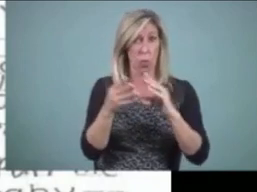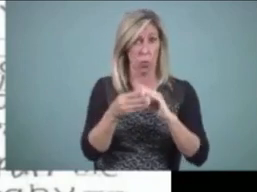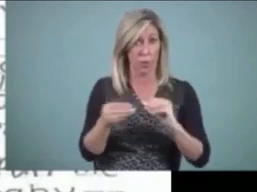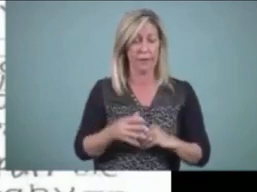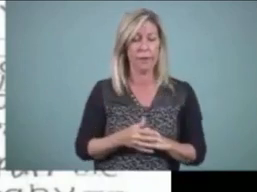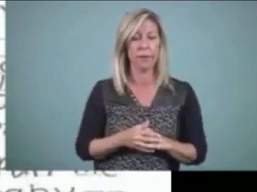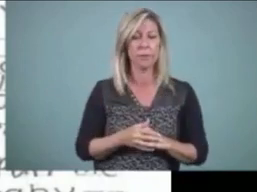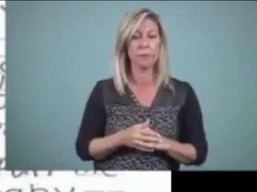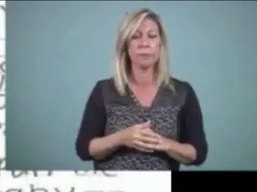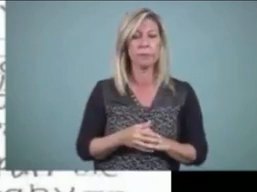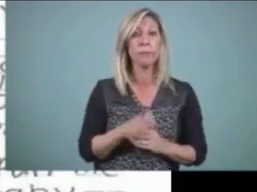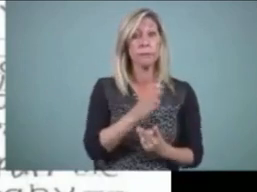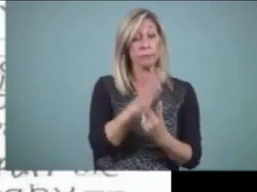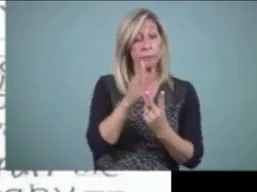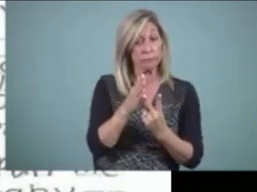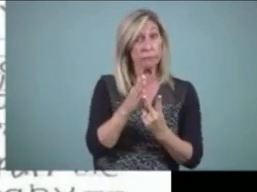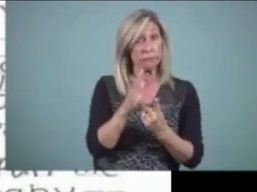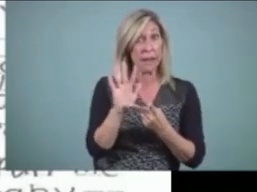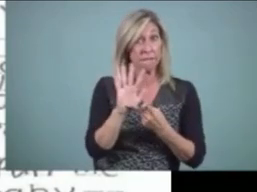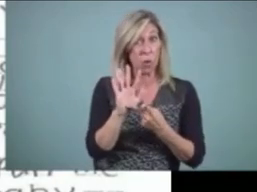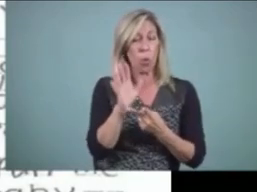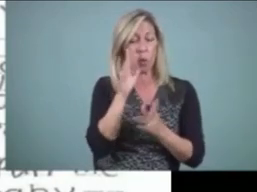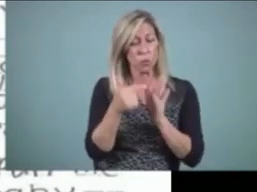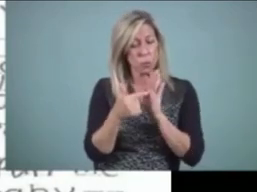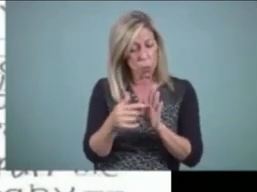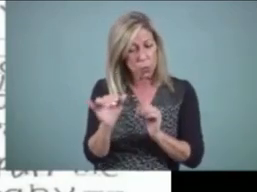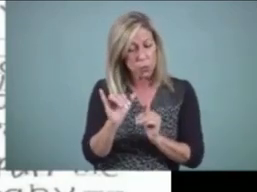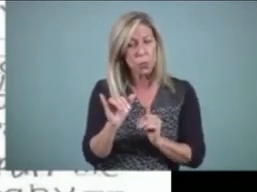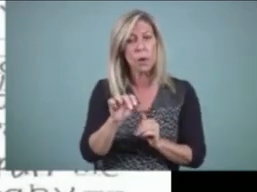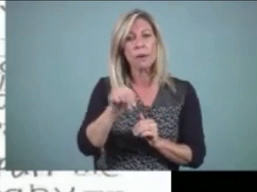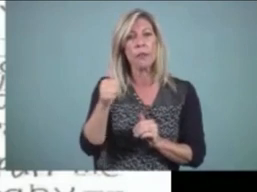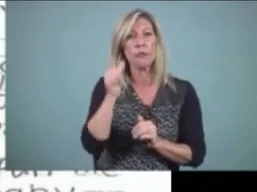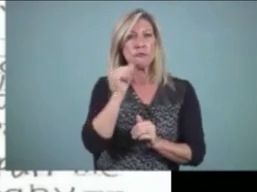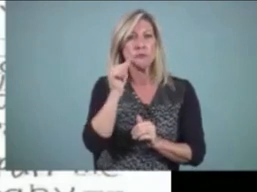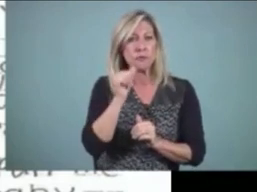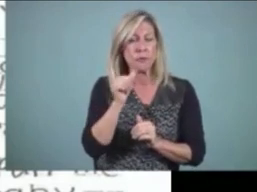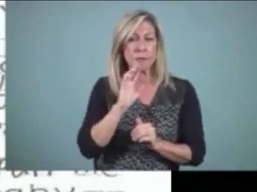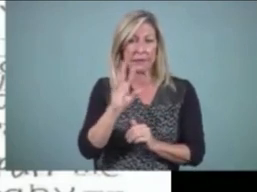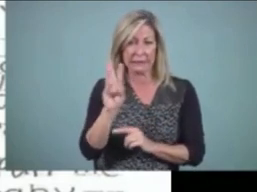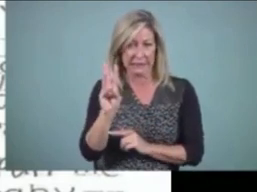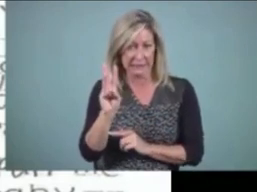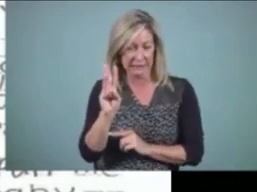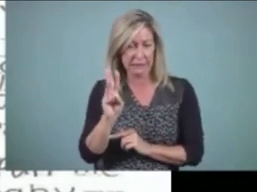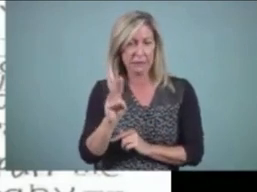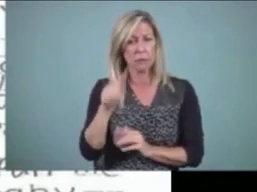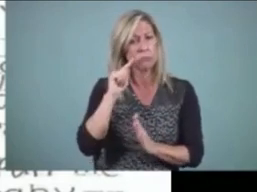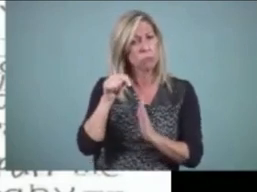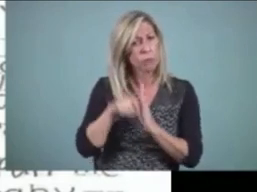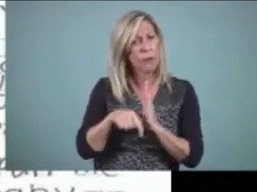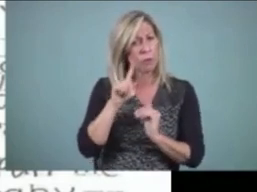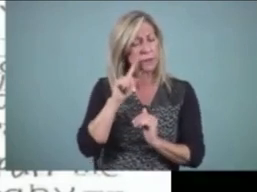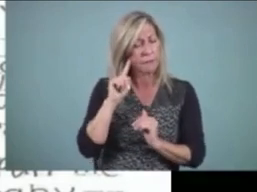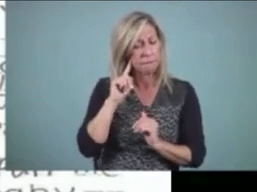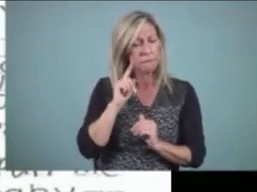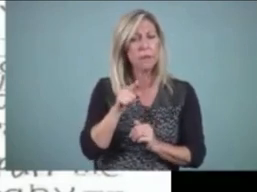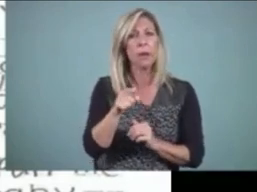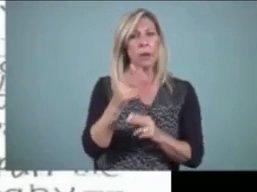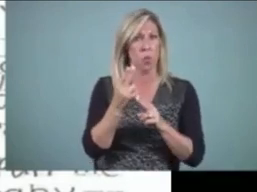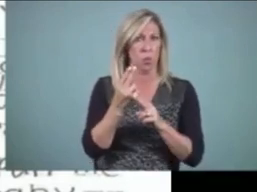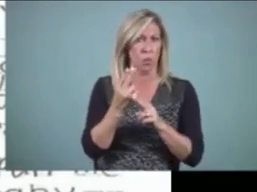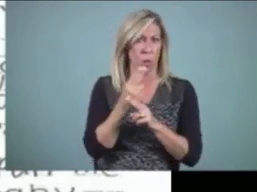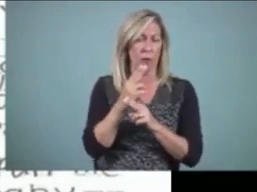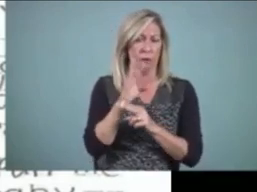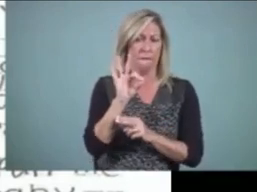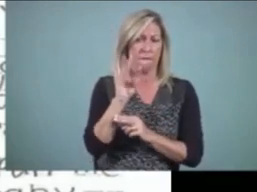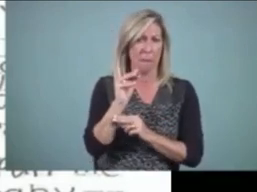young girl. She's six, profoundly deaf. And you'll see she's wearing an FM system, the FM